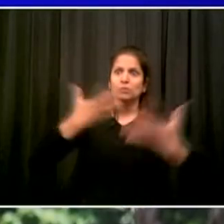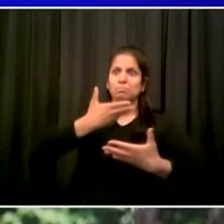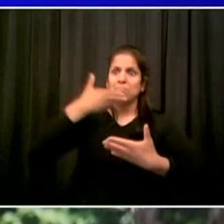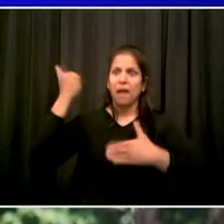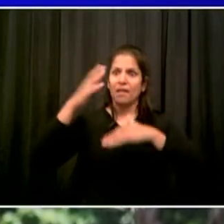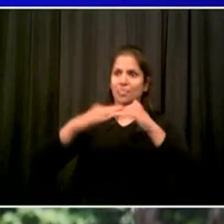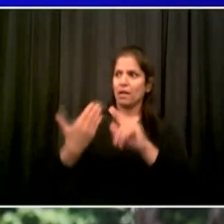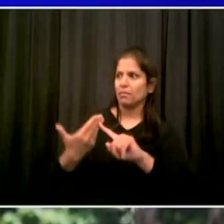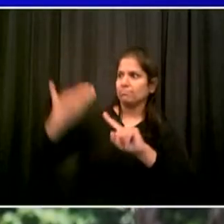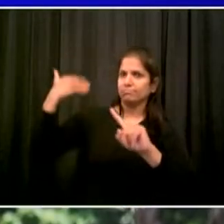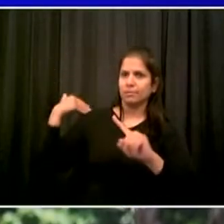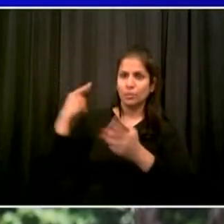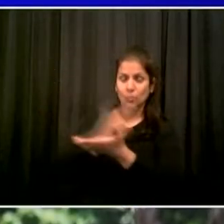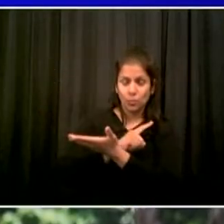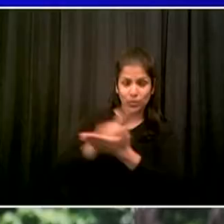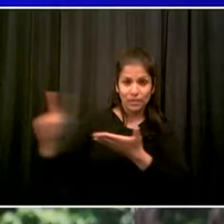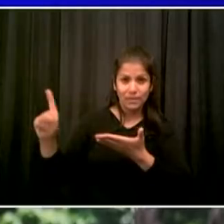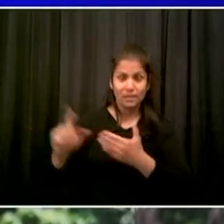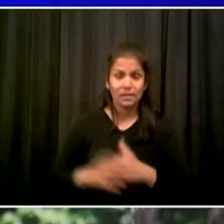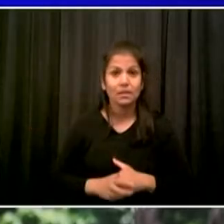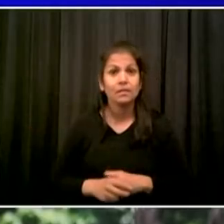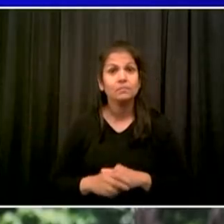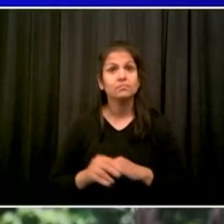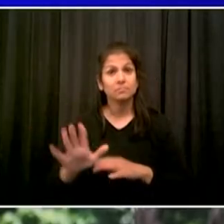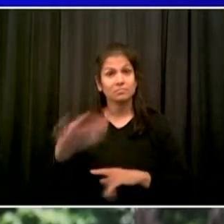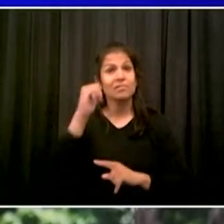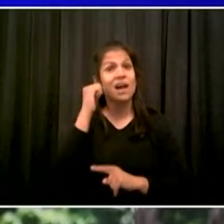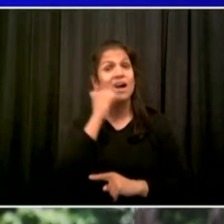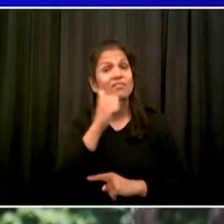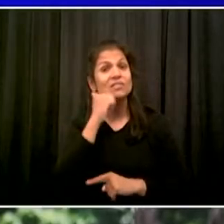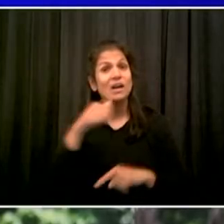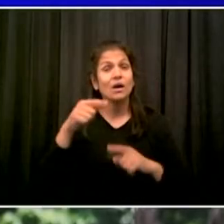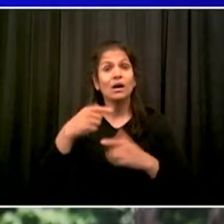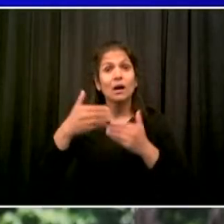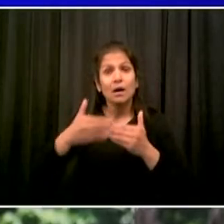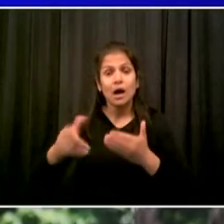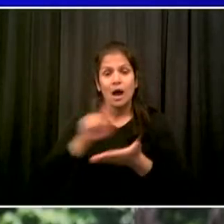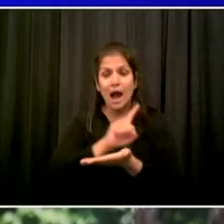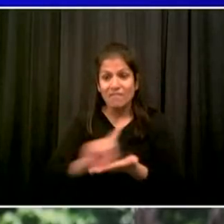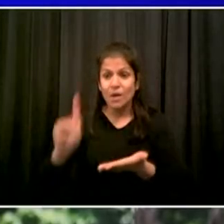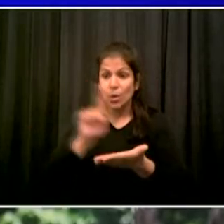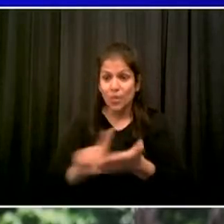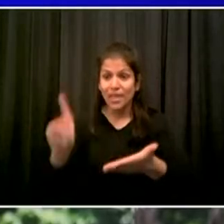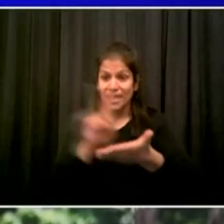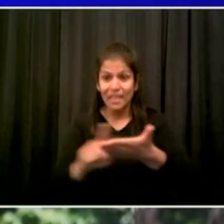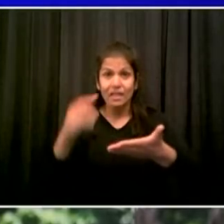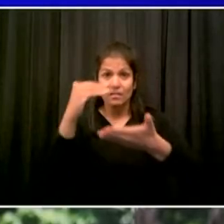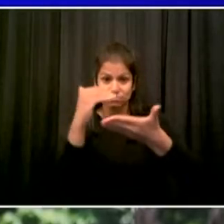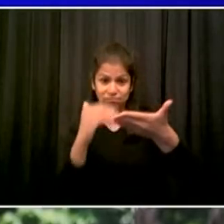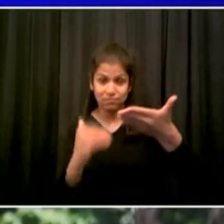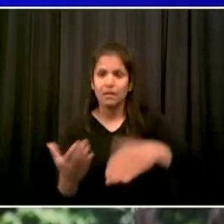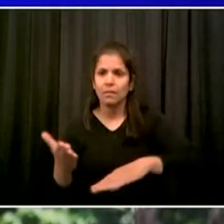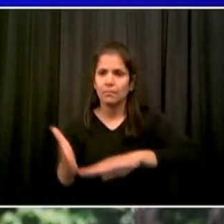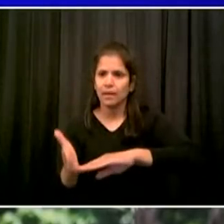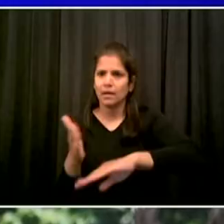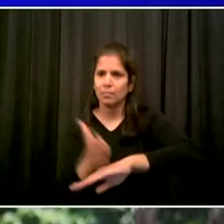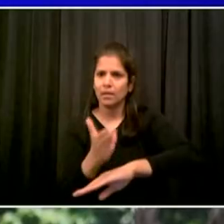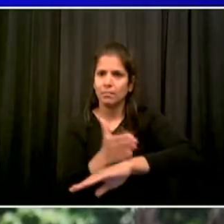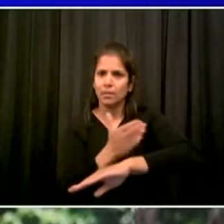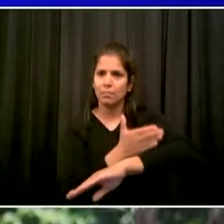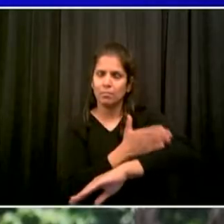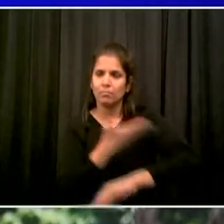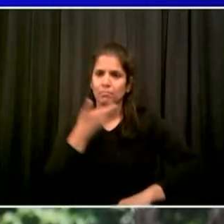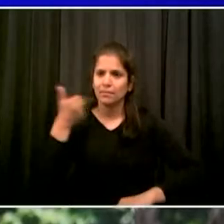More and more peaceful protesters coming out, better situation overall each day. Fewer and fewer arrests.